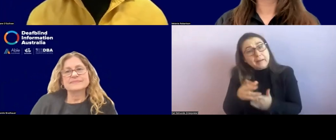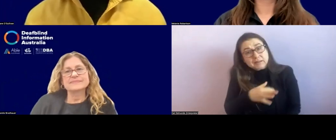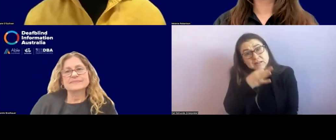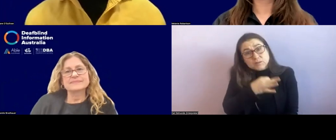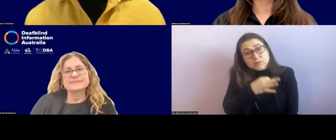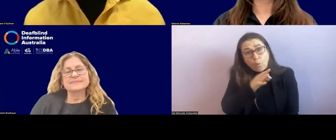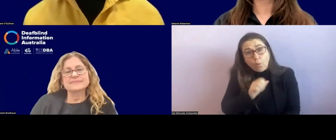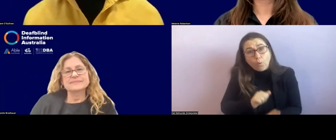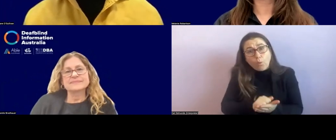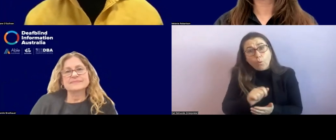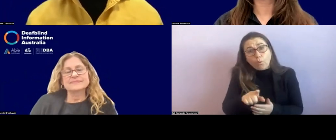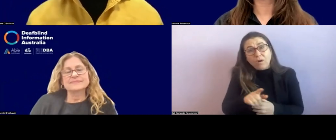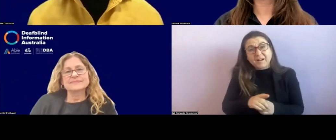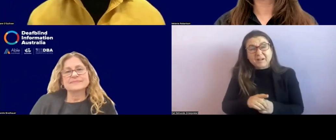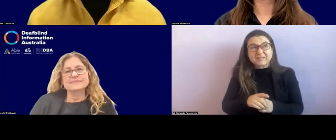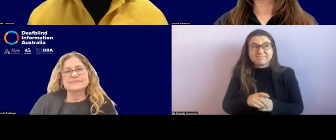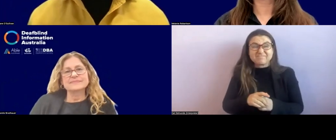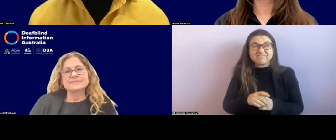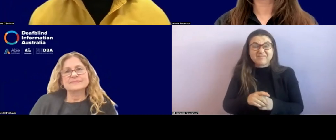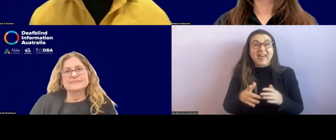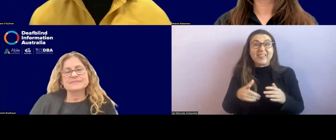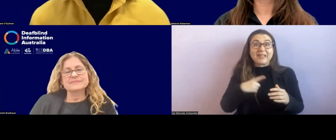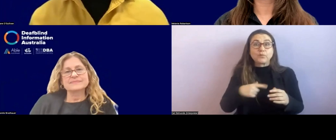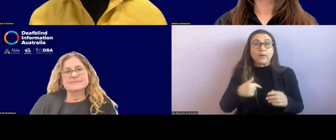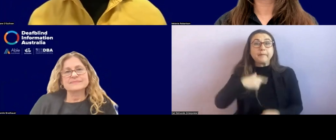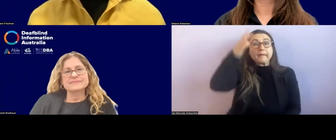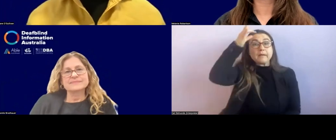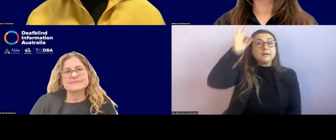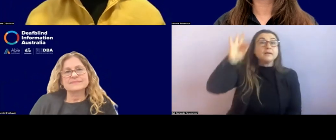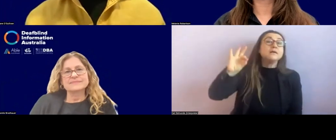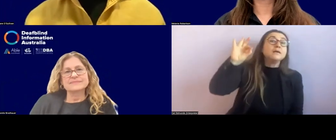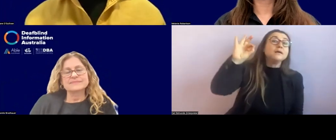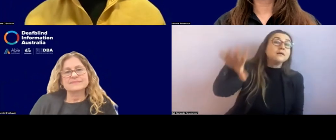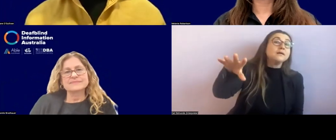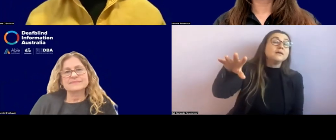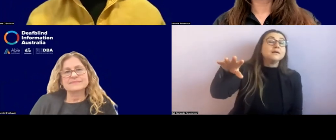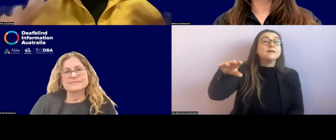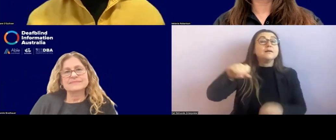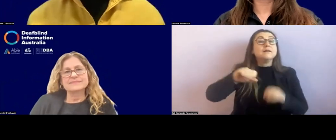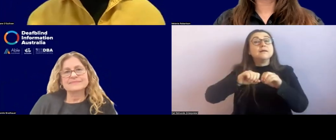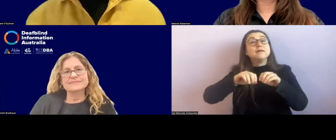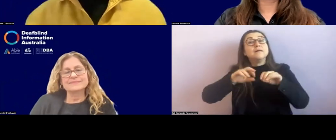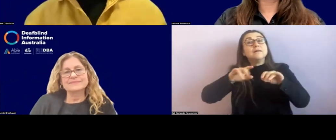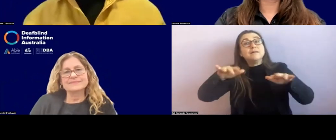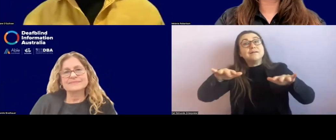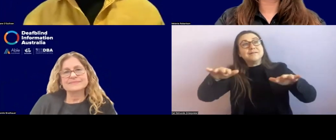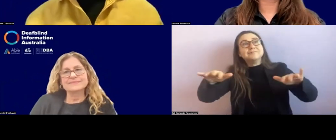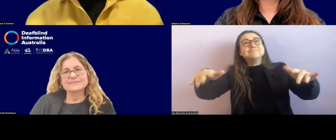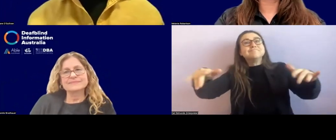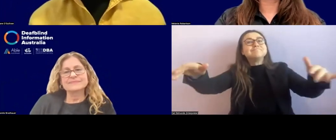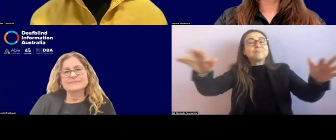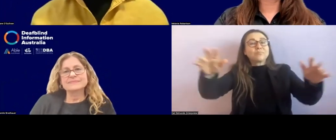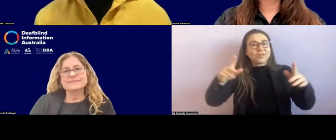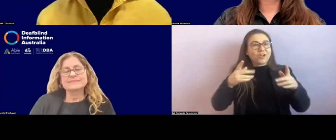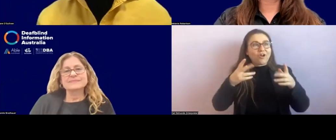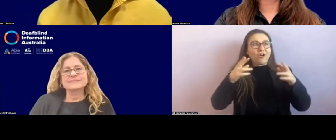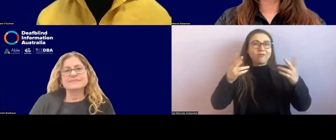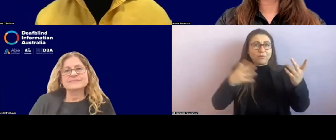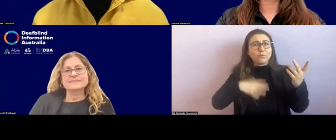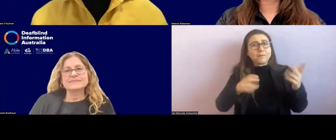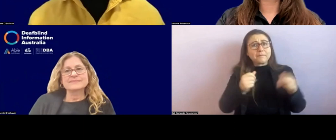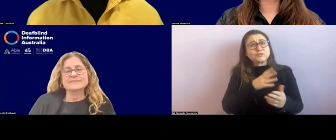Um, and that's why I sort of did a little plug, I guess, in, in talking is, is, is we want to keep the profession going. Um,